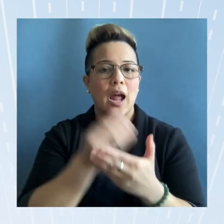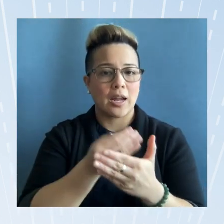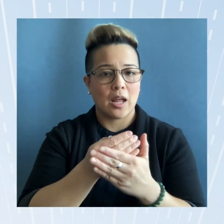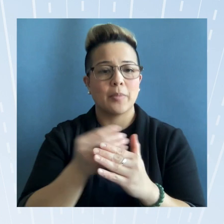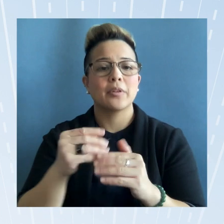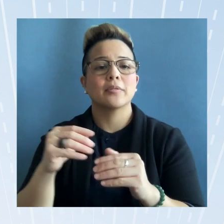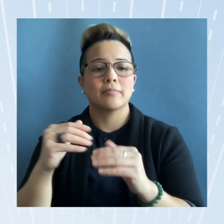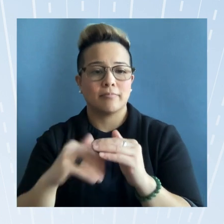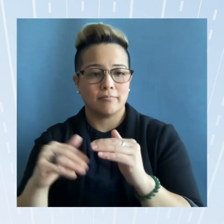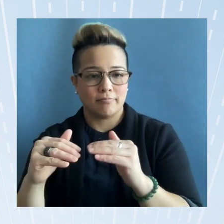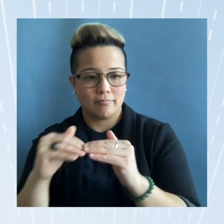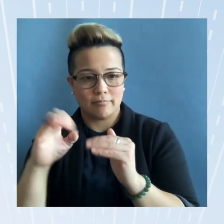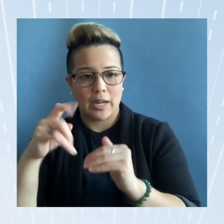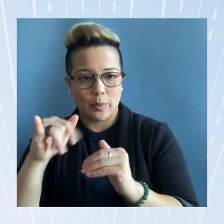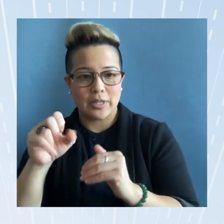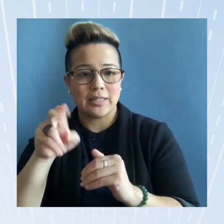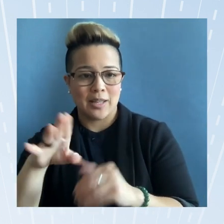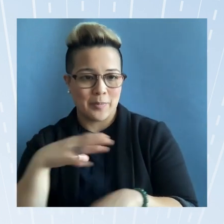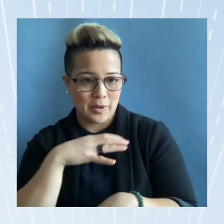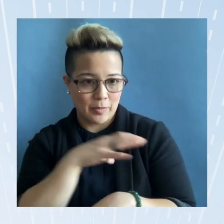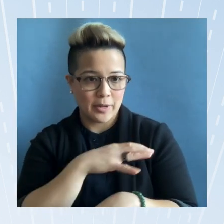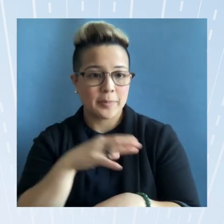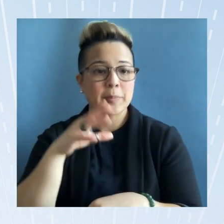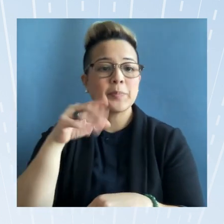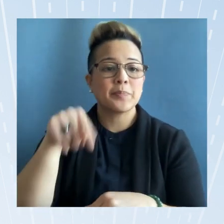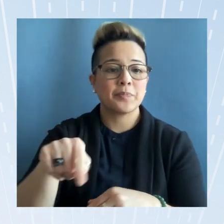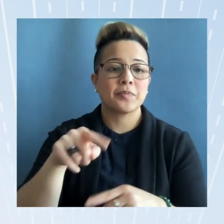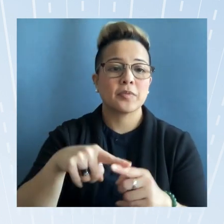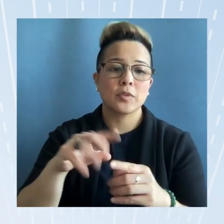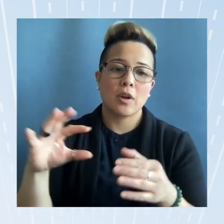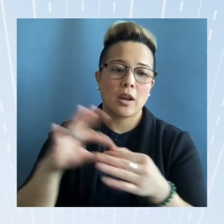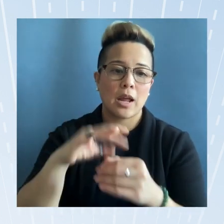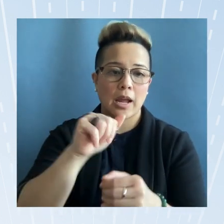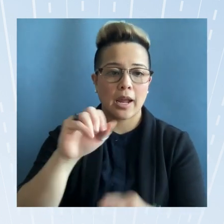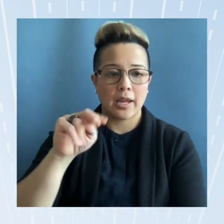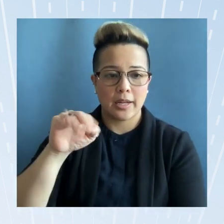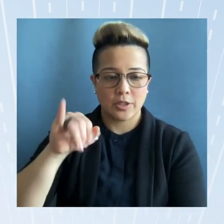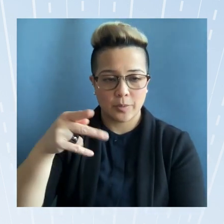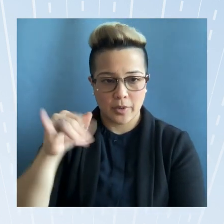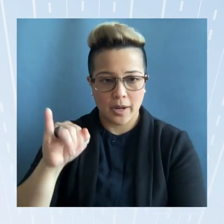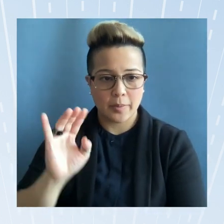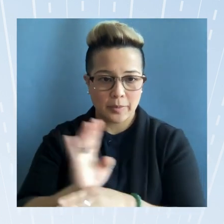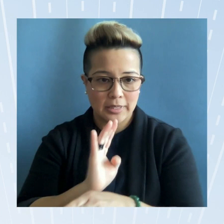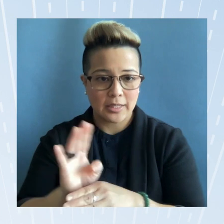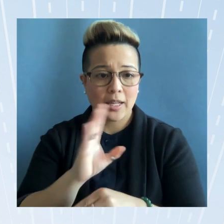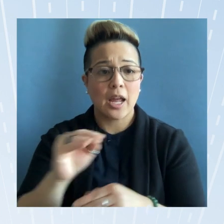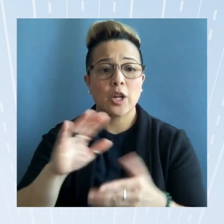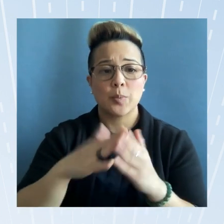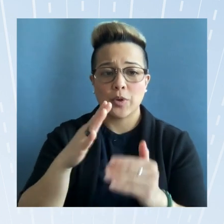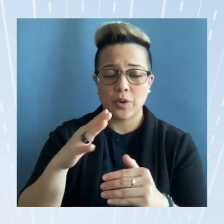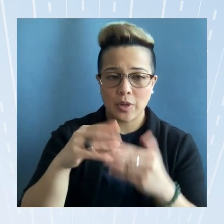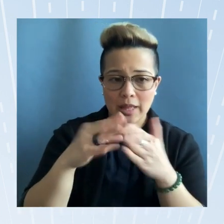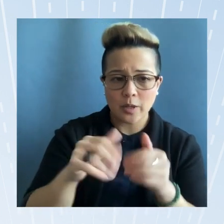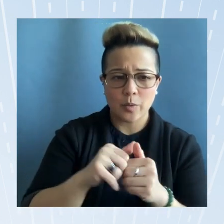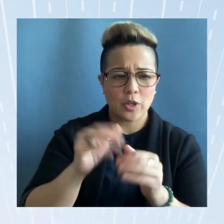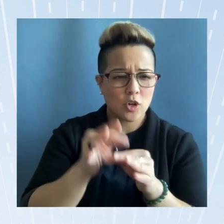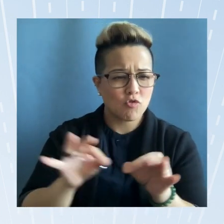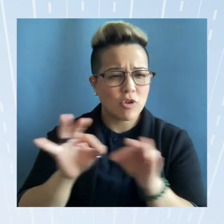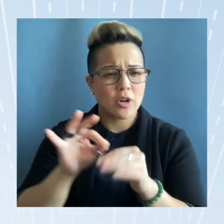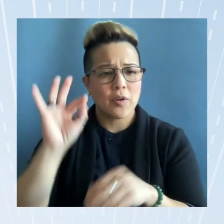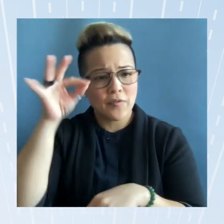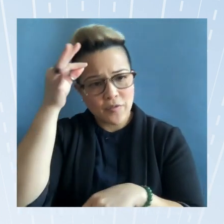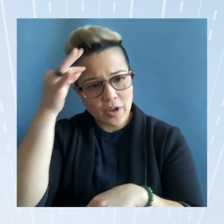the series is connecting aa and nhpi businesses and community leaders with critical federal and local